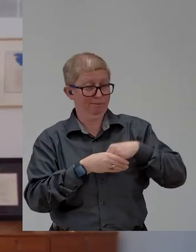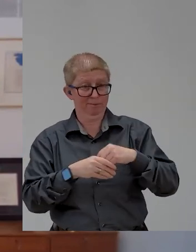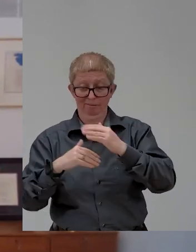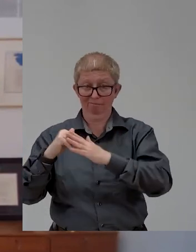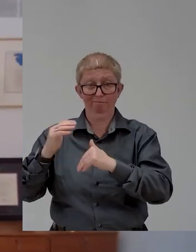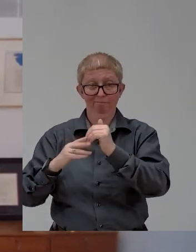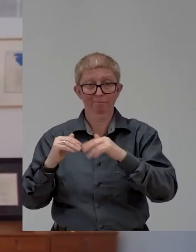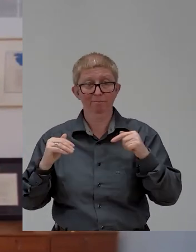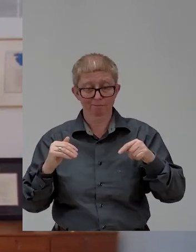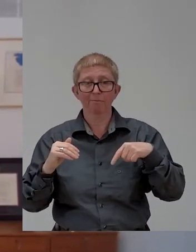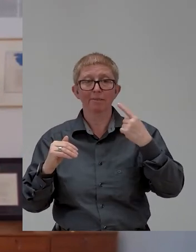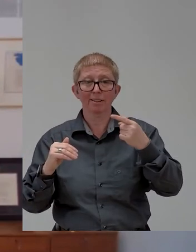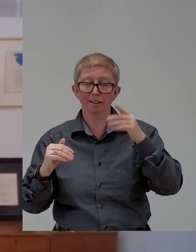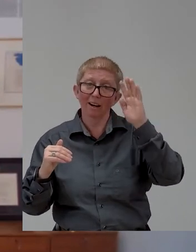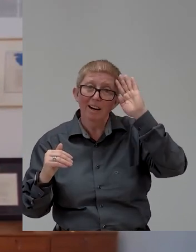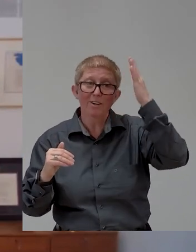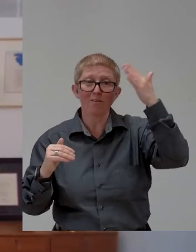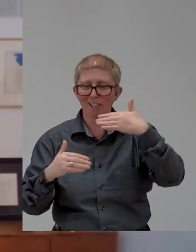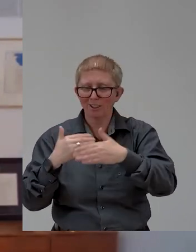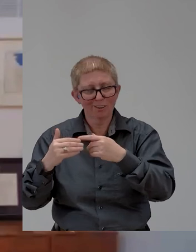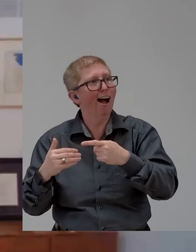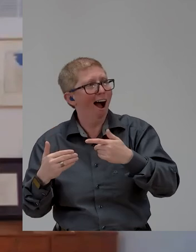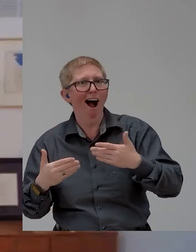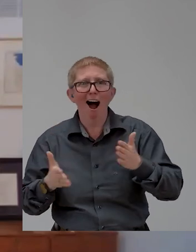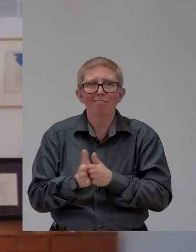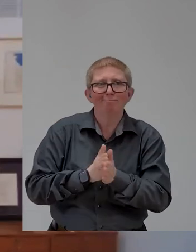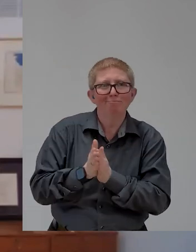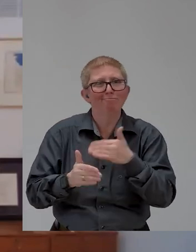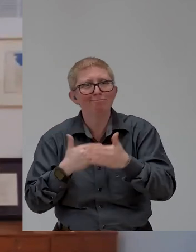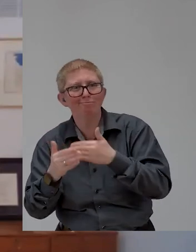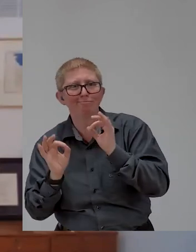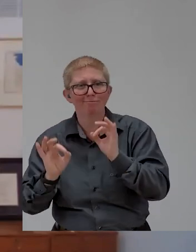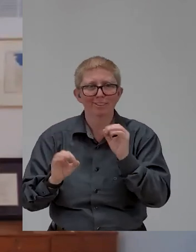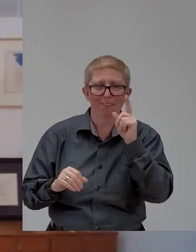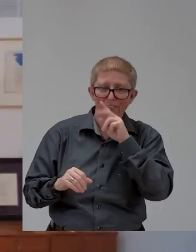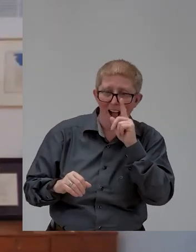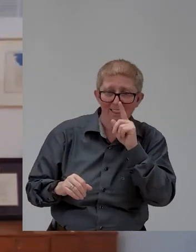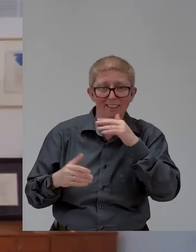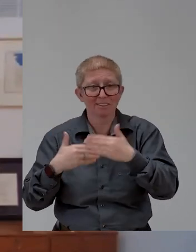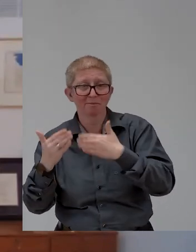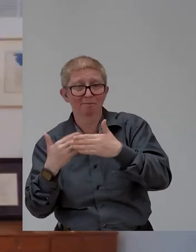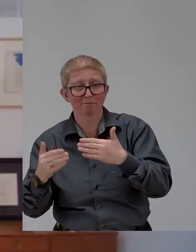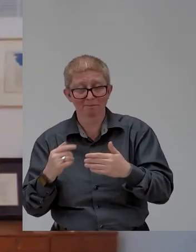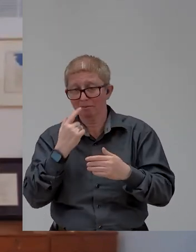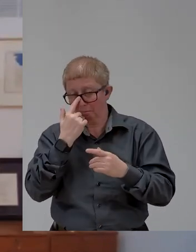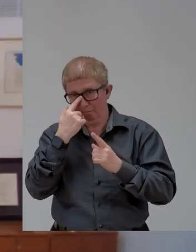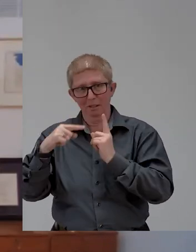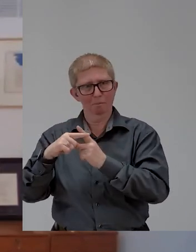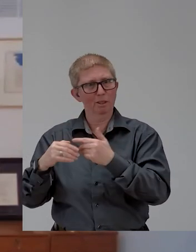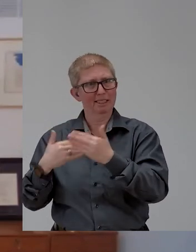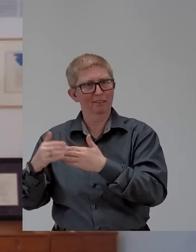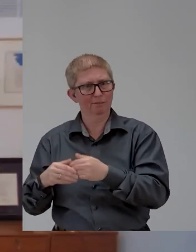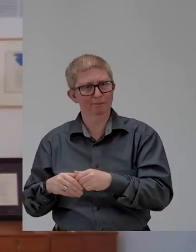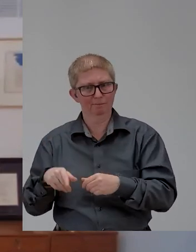people enjoy more. So, you know, my colleague, Professor Stein, had talked about kind of, it could go either way.